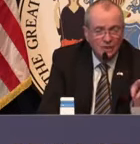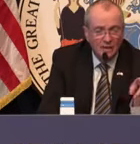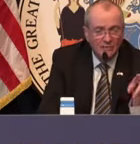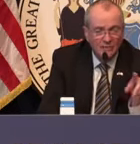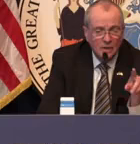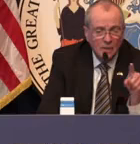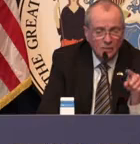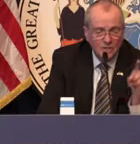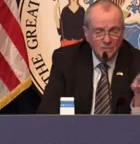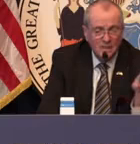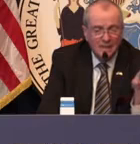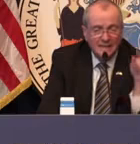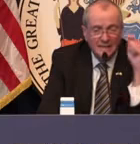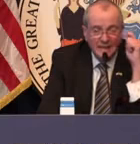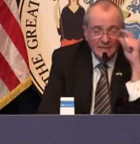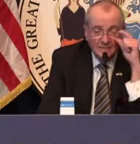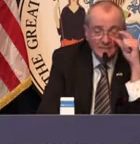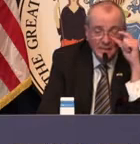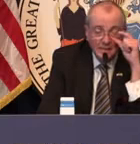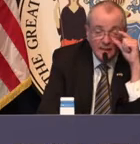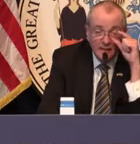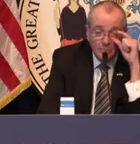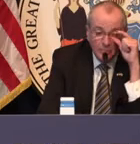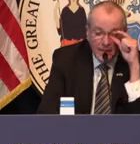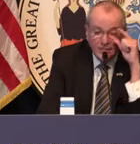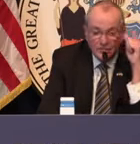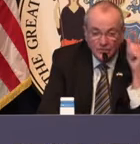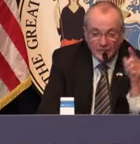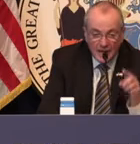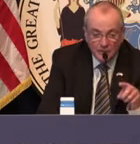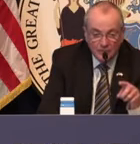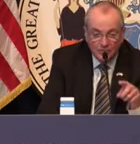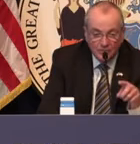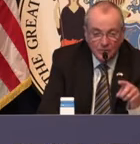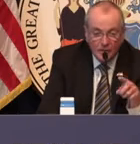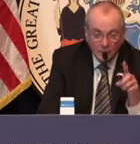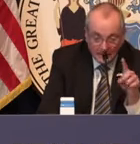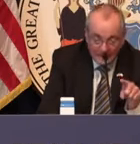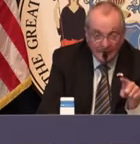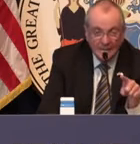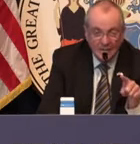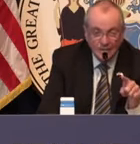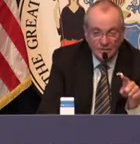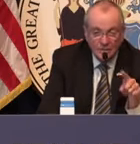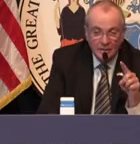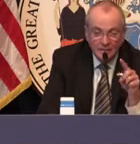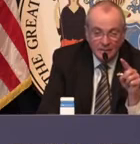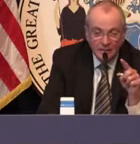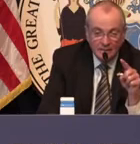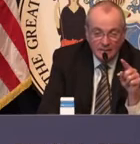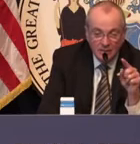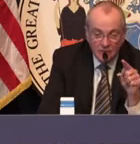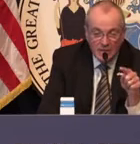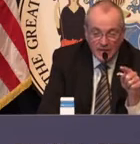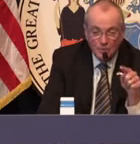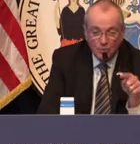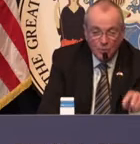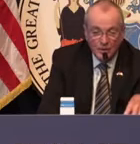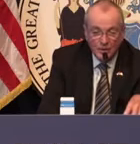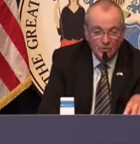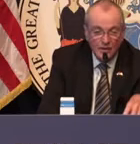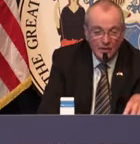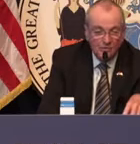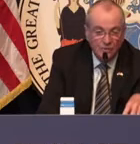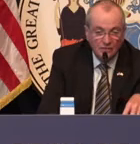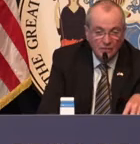cases on the left. We're just behind Connecticut. Patients in hospitals, we lead the nation. New deaths